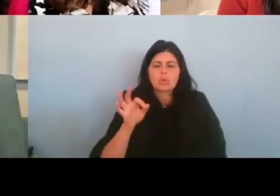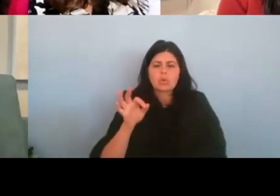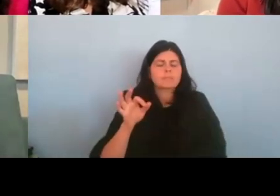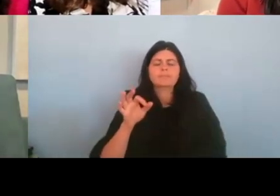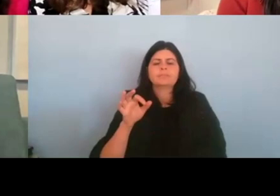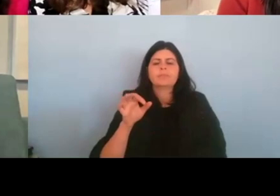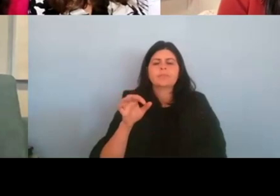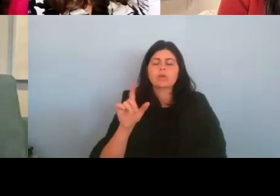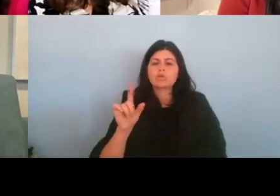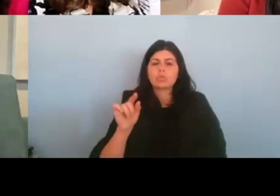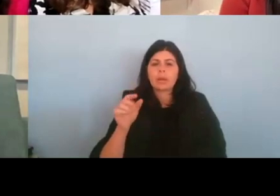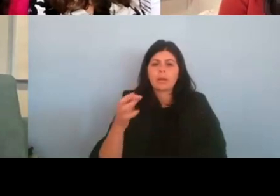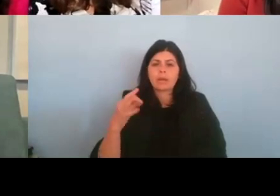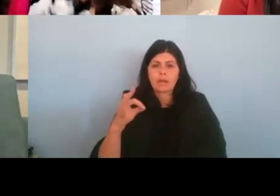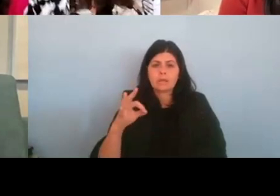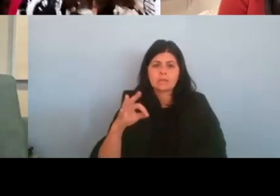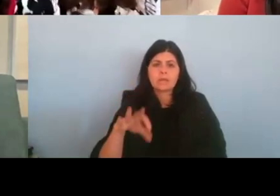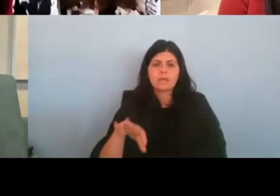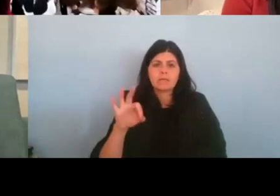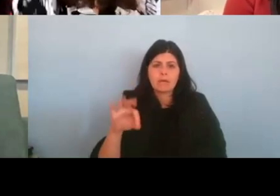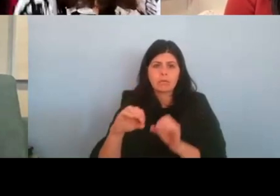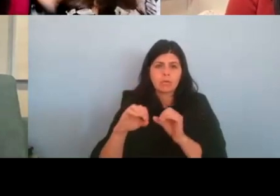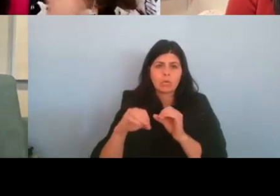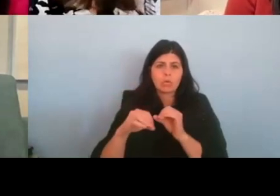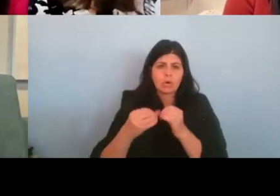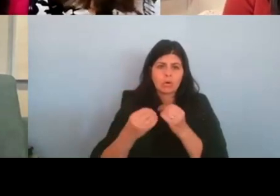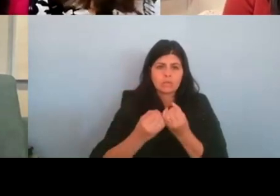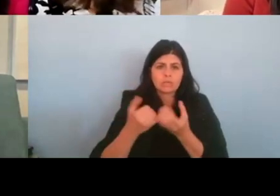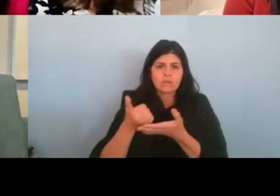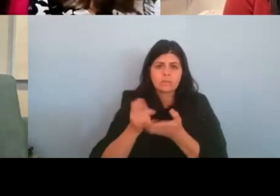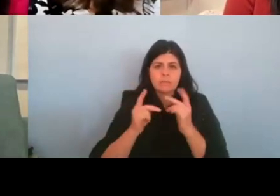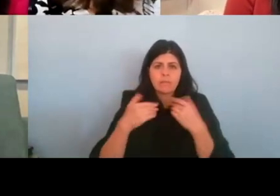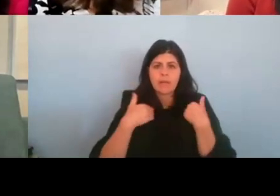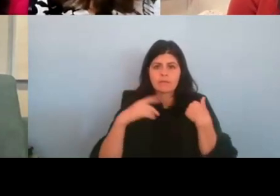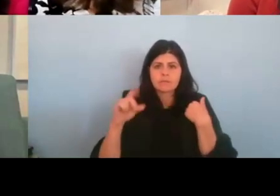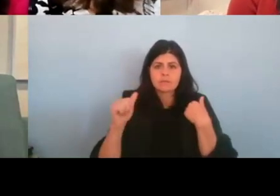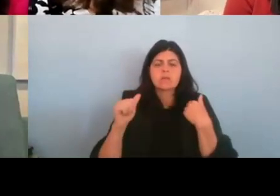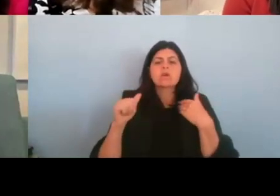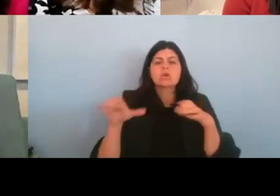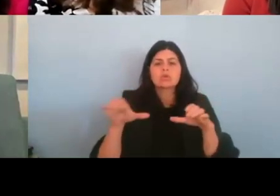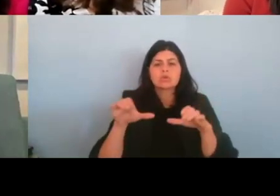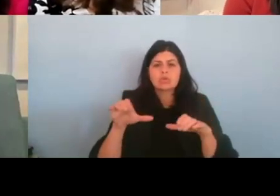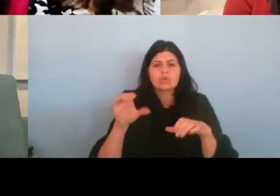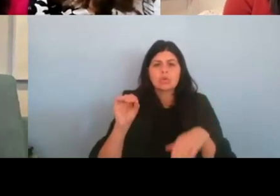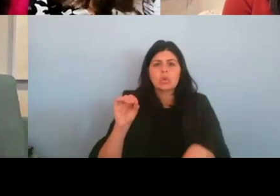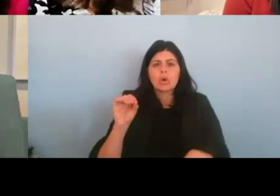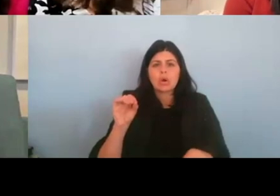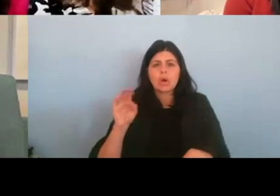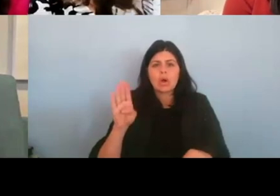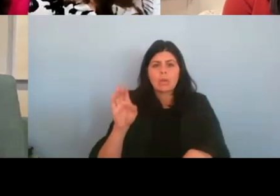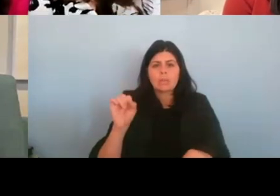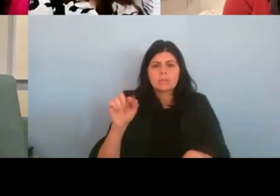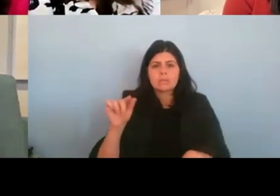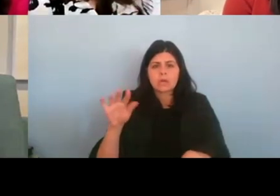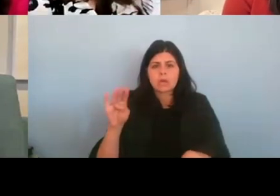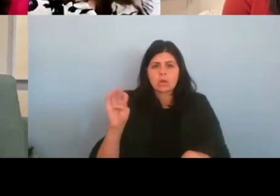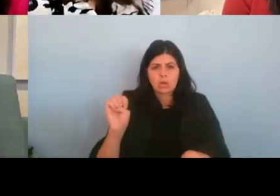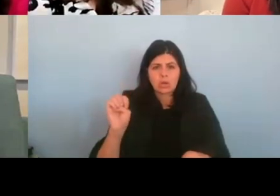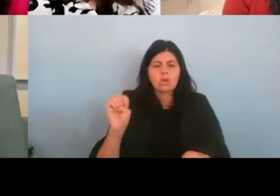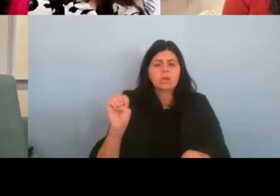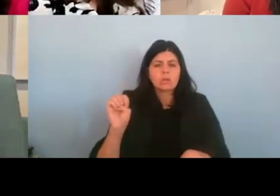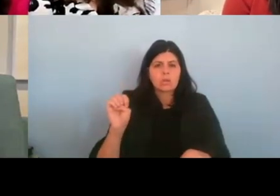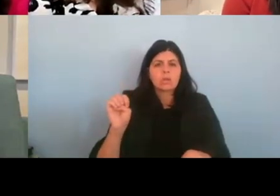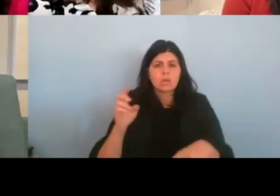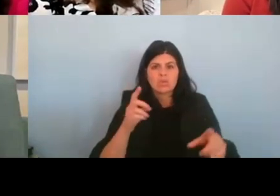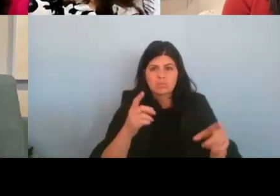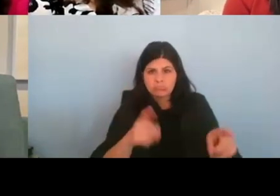disabilities compete in obstacle course racing. So I'm sure, I don't know if any of you have heard of the Spartan races of the world, tough mutter. So